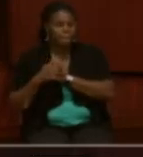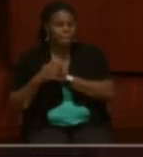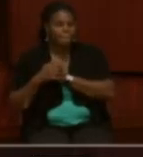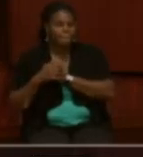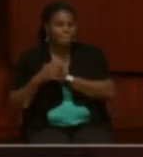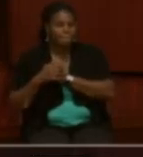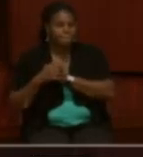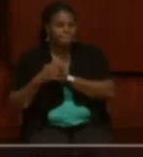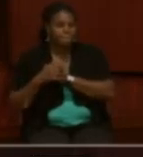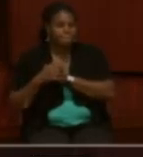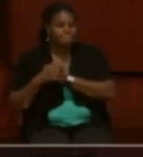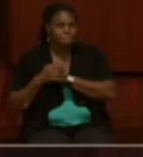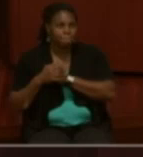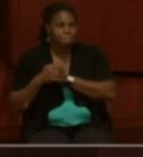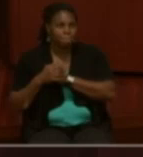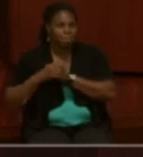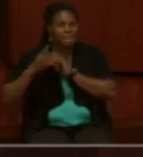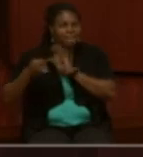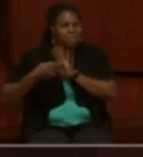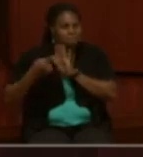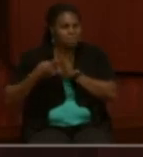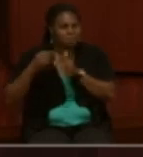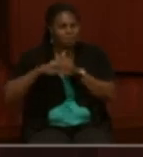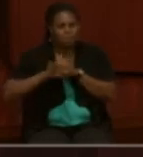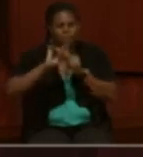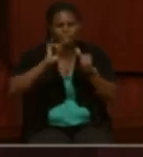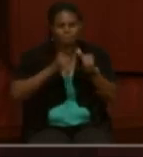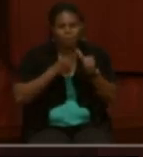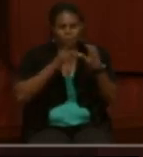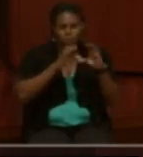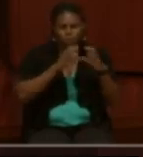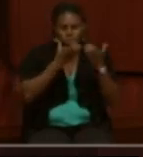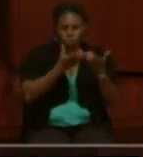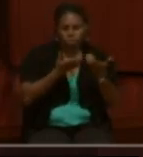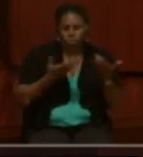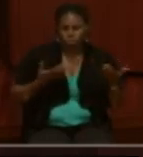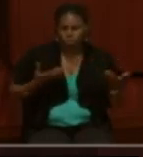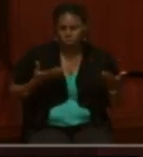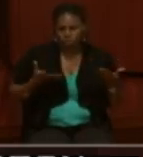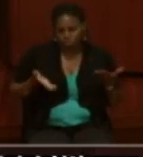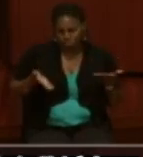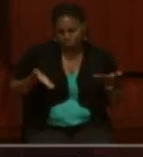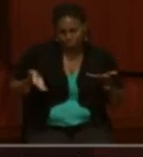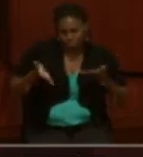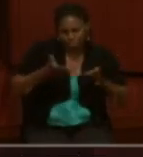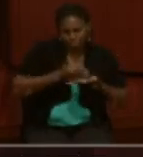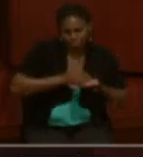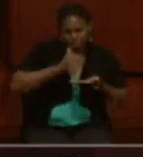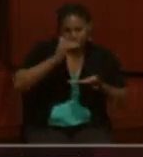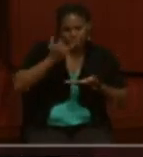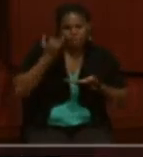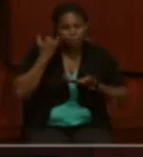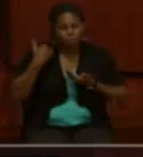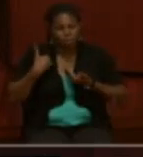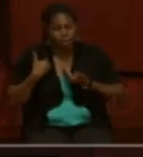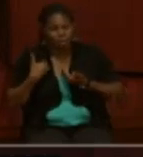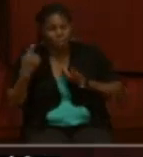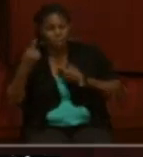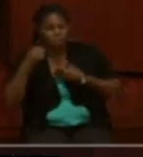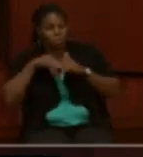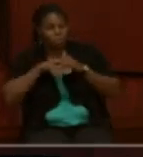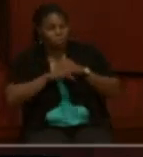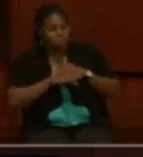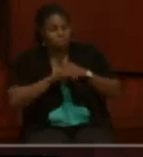in the first unit's compiled service records, to use the same example, if you have someone that was in the 20th